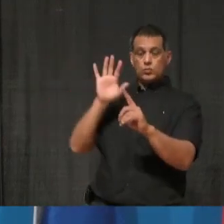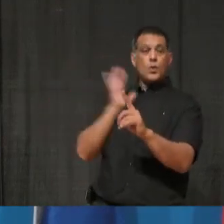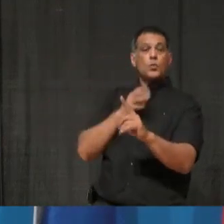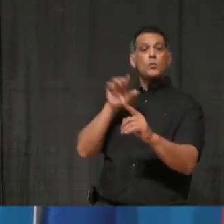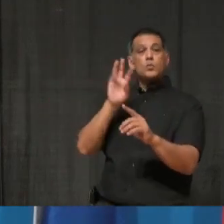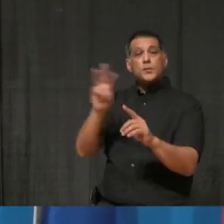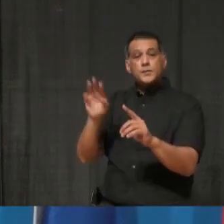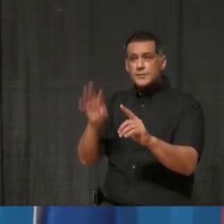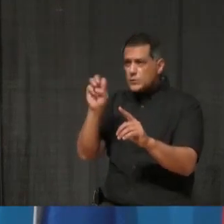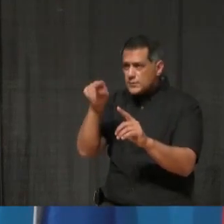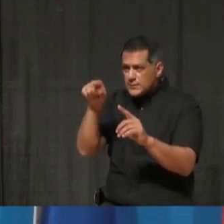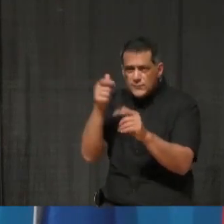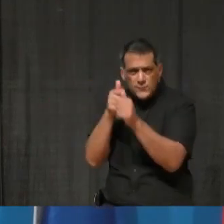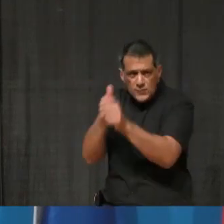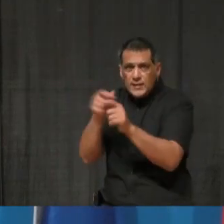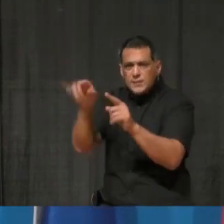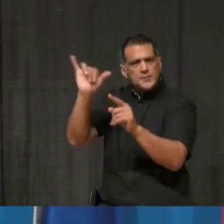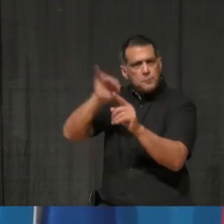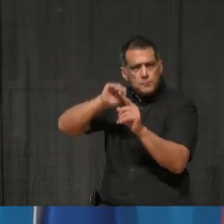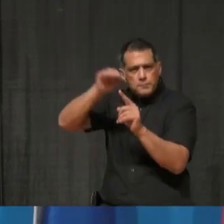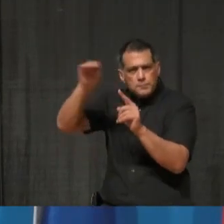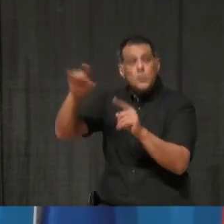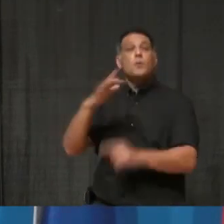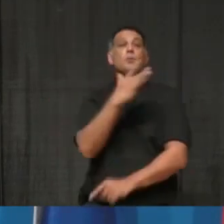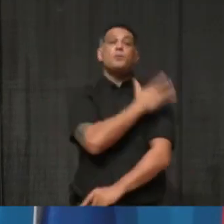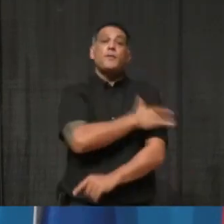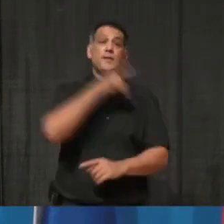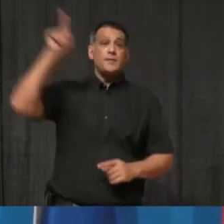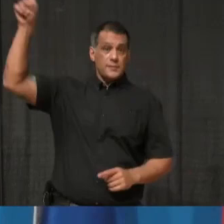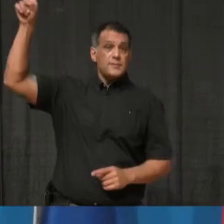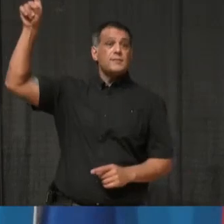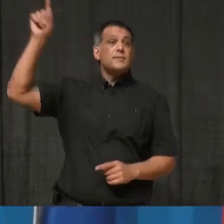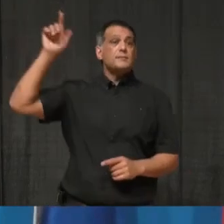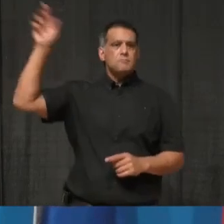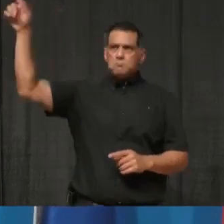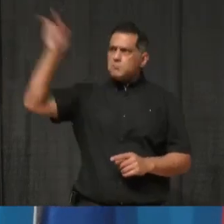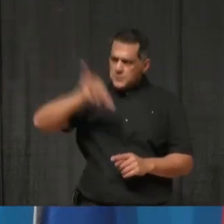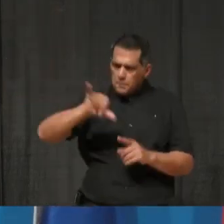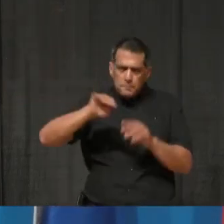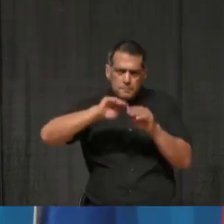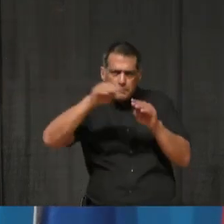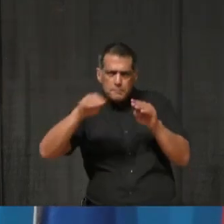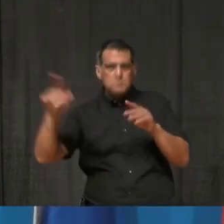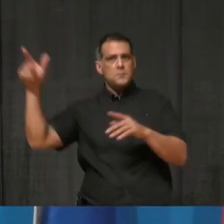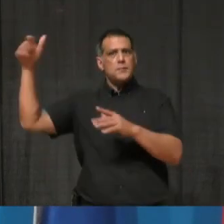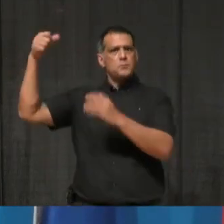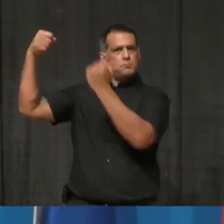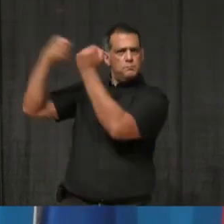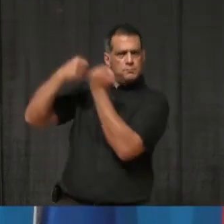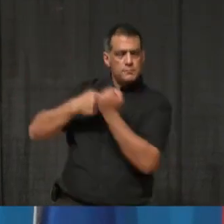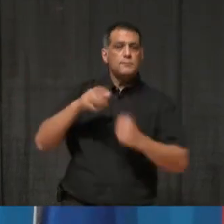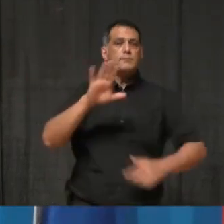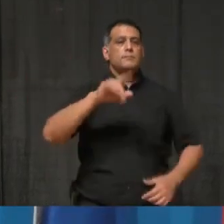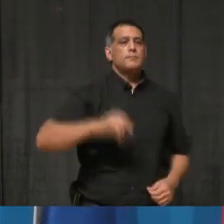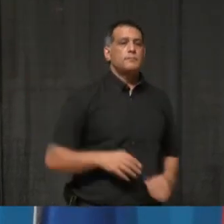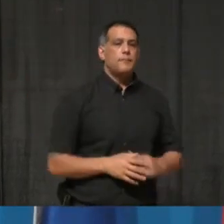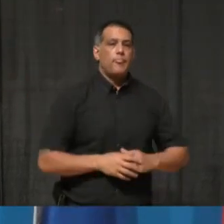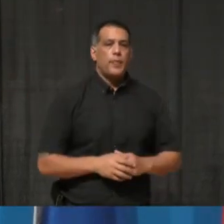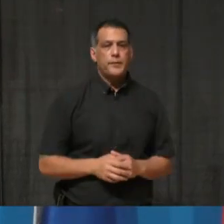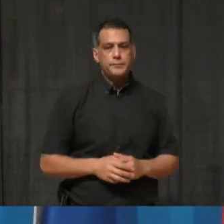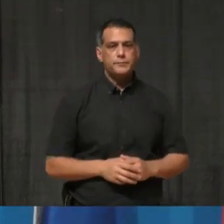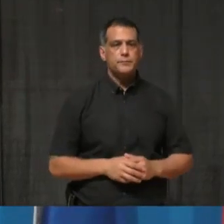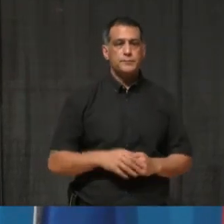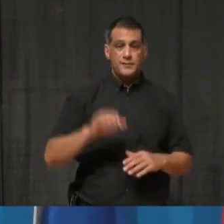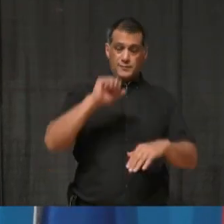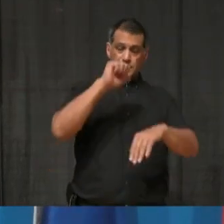if also look at the province's own modelling data, Peel has essentially been in a plateau since we brought in the enhanced letter of